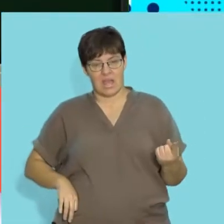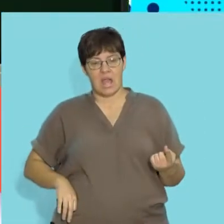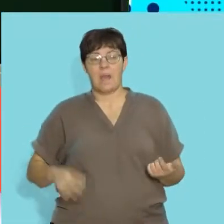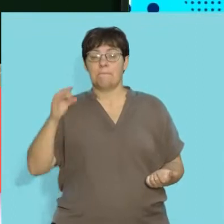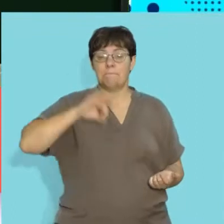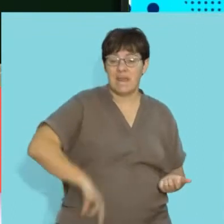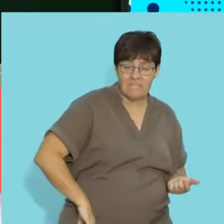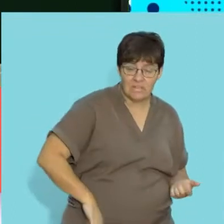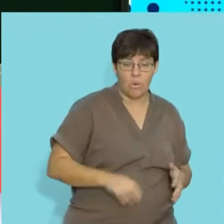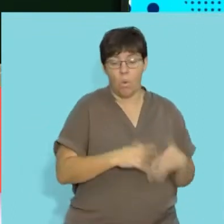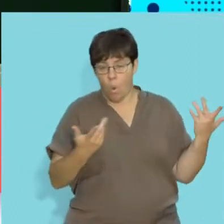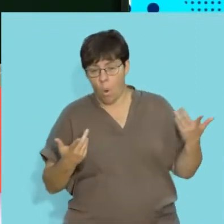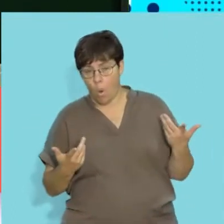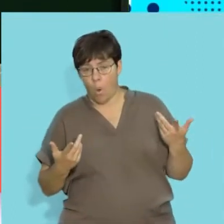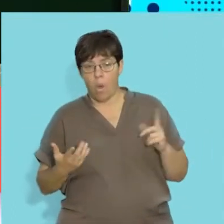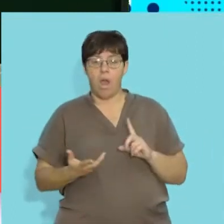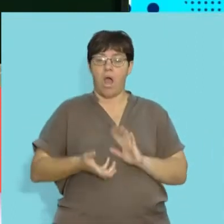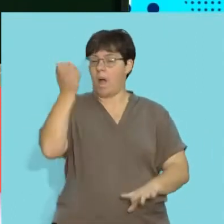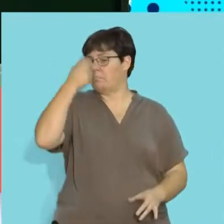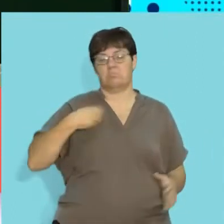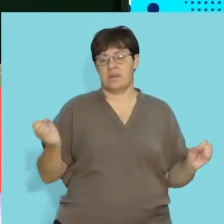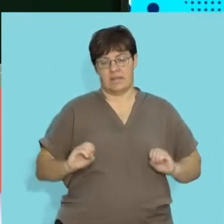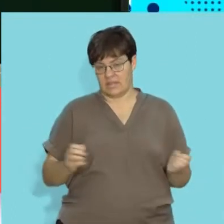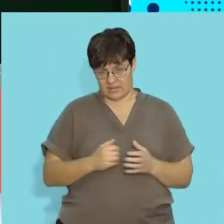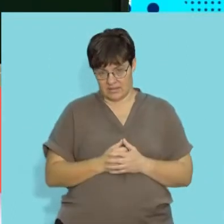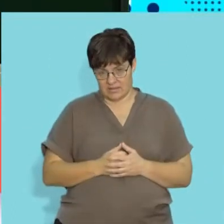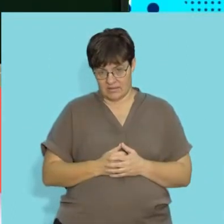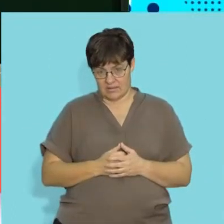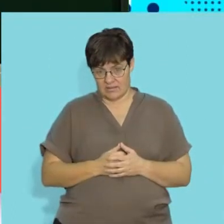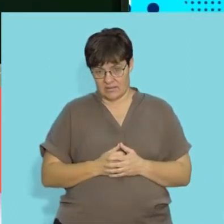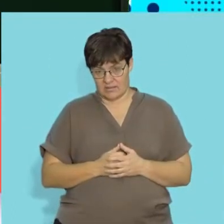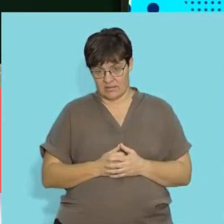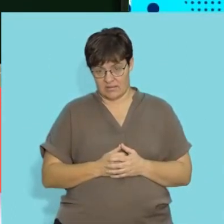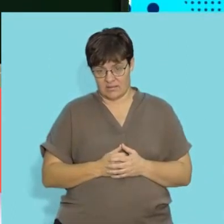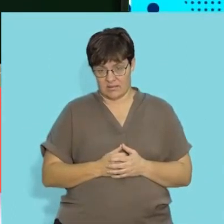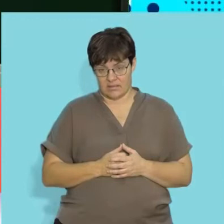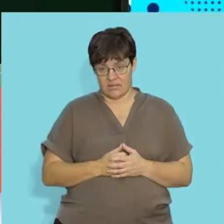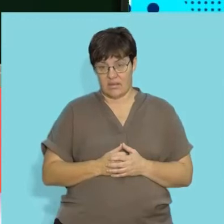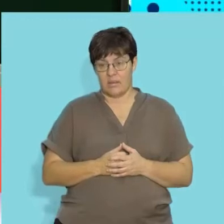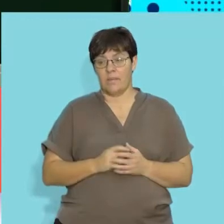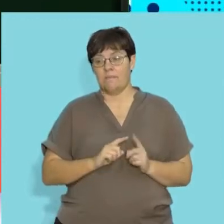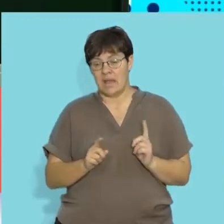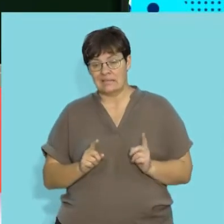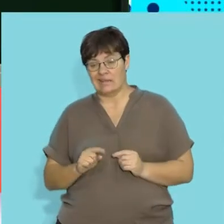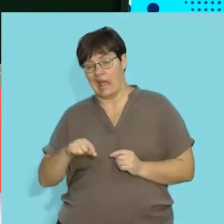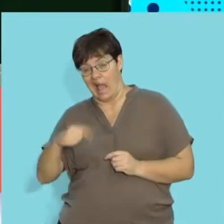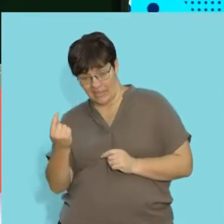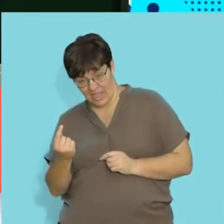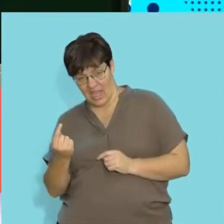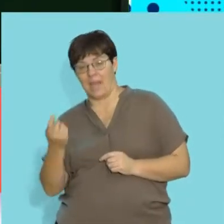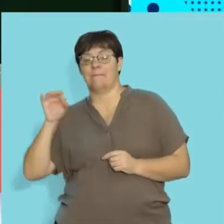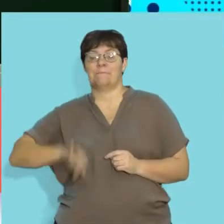neither benefits nor is harmed. So the host is neither benefiting nor harmed from the relationship, but